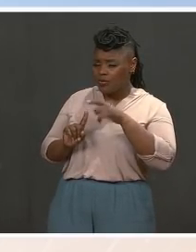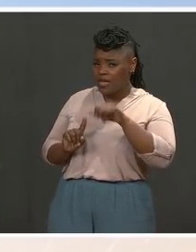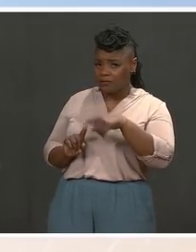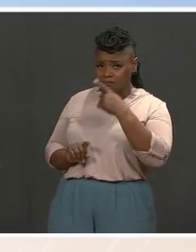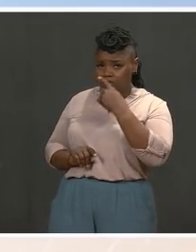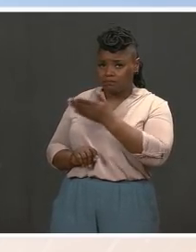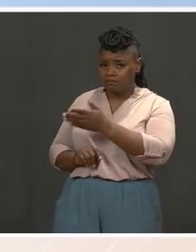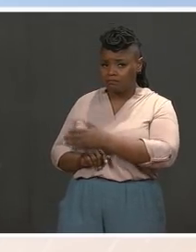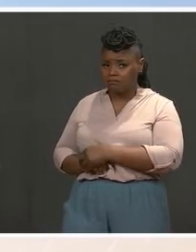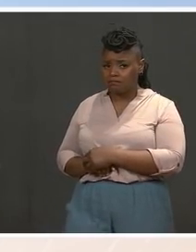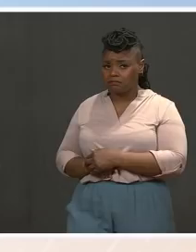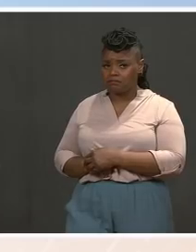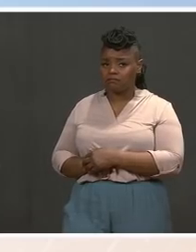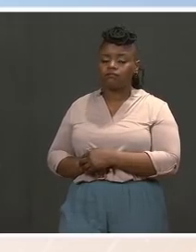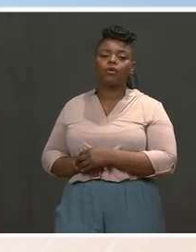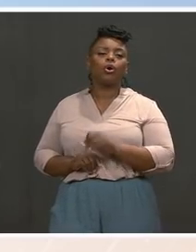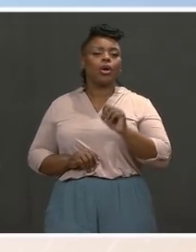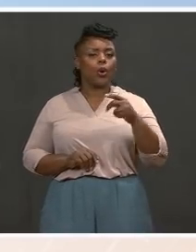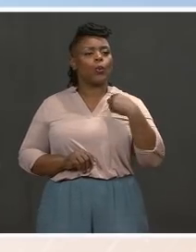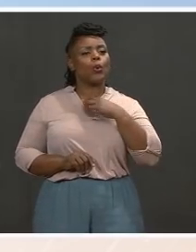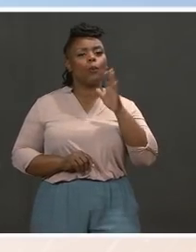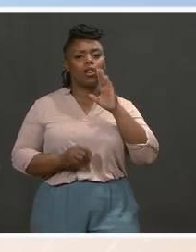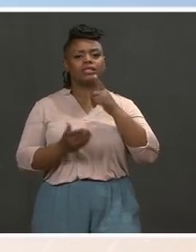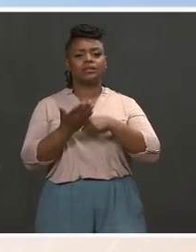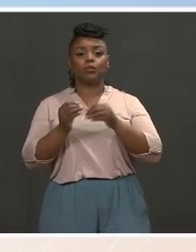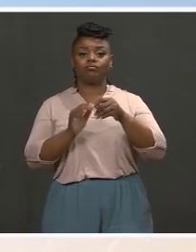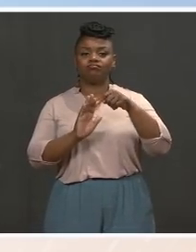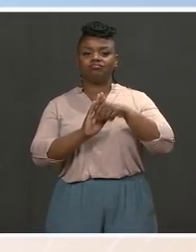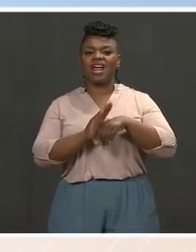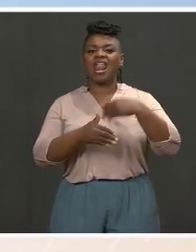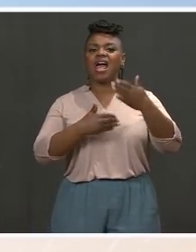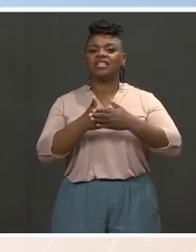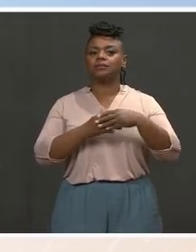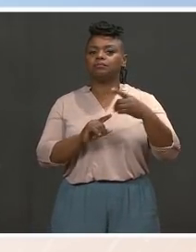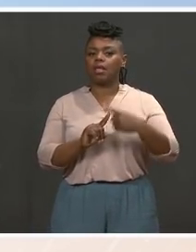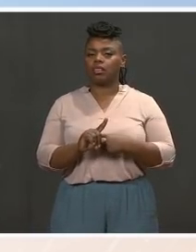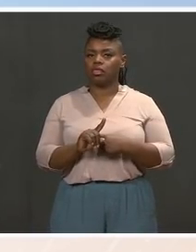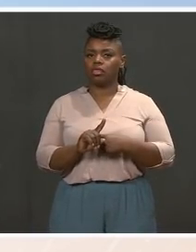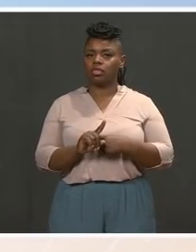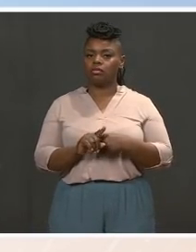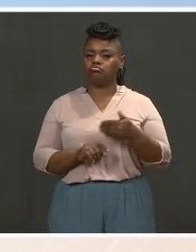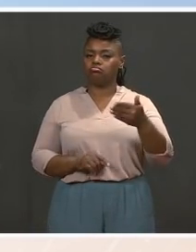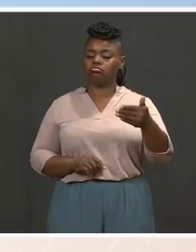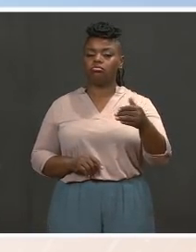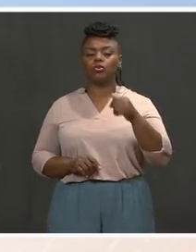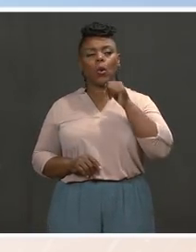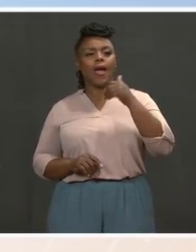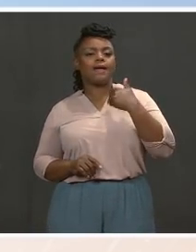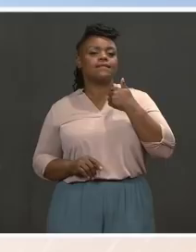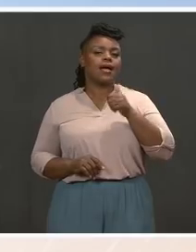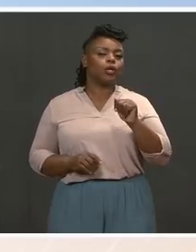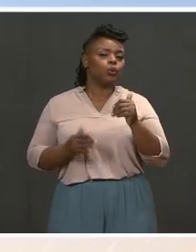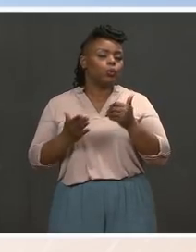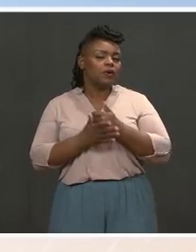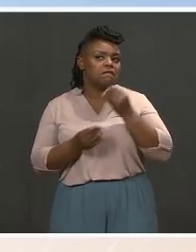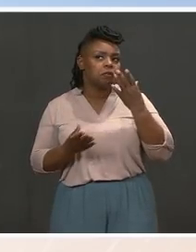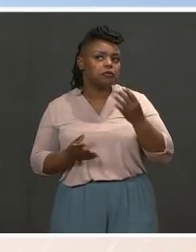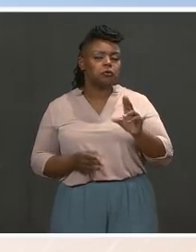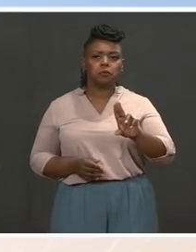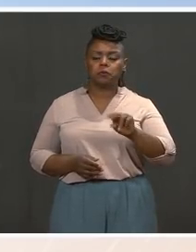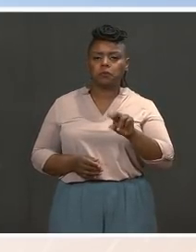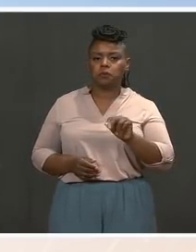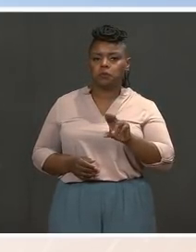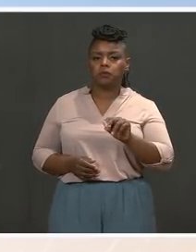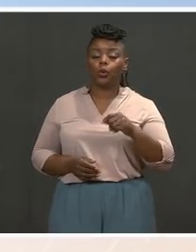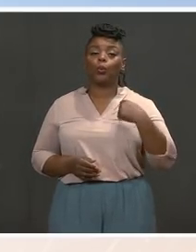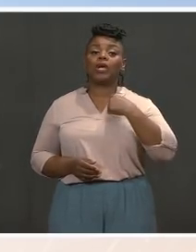convening next month. And I'm not sure if I have an update other than to convey that we look forward to our strategic dialogue with the